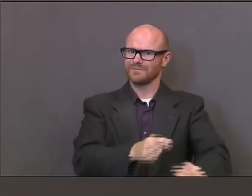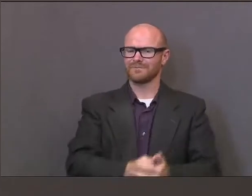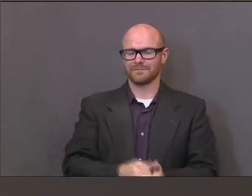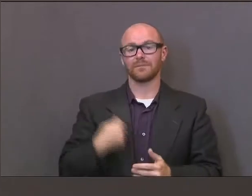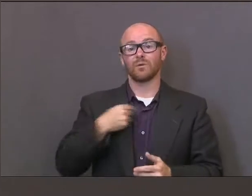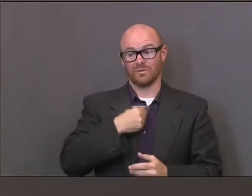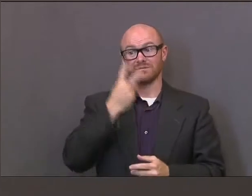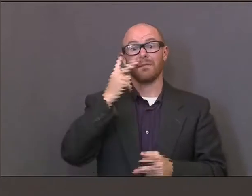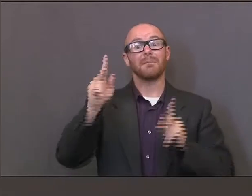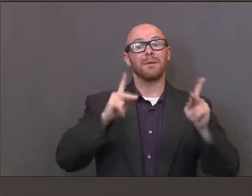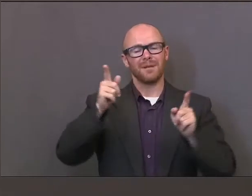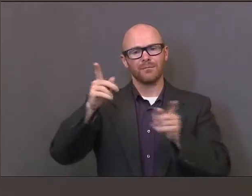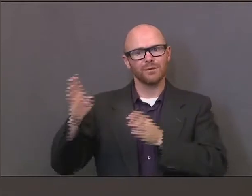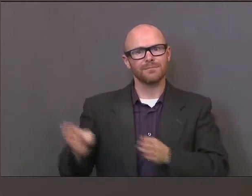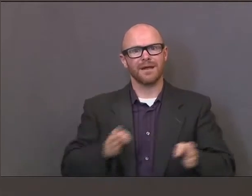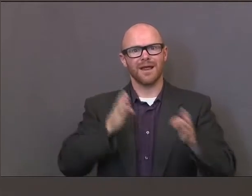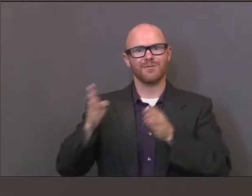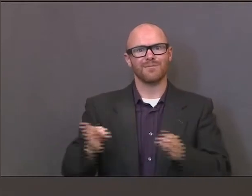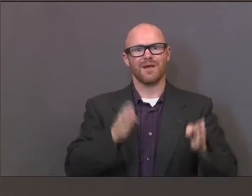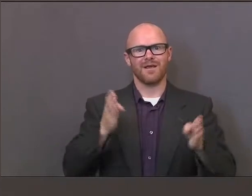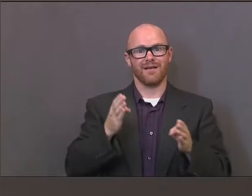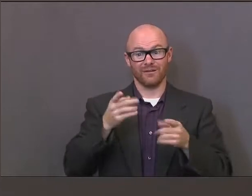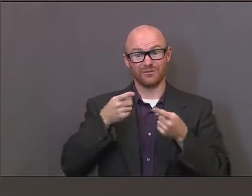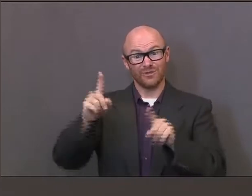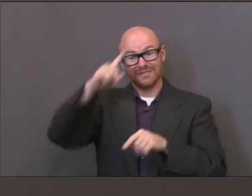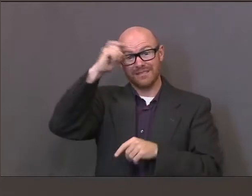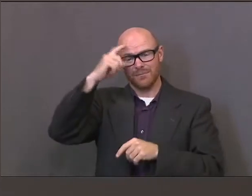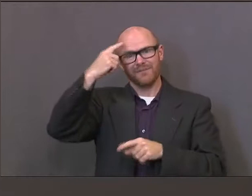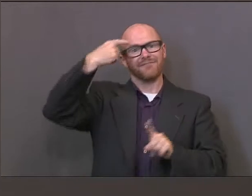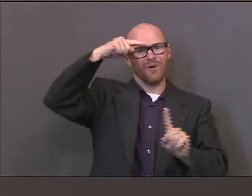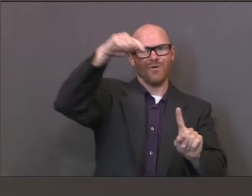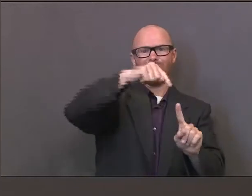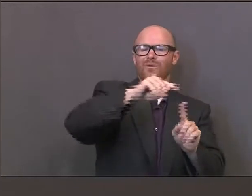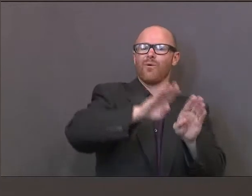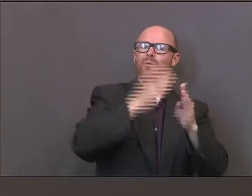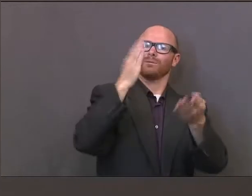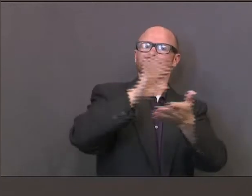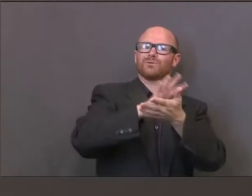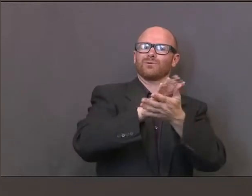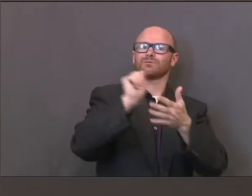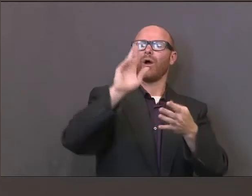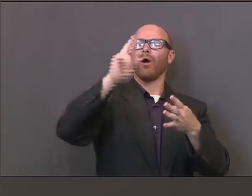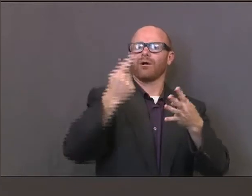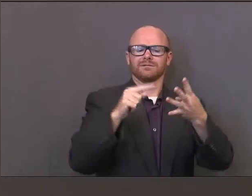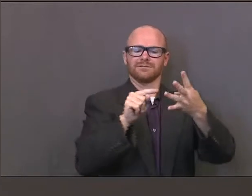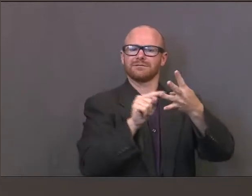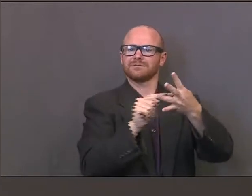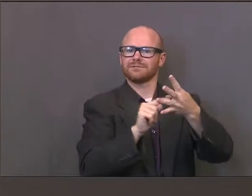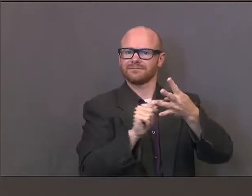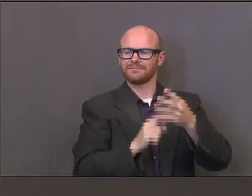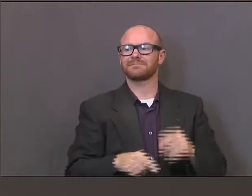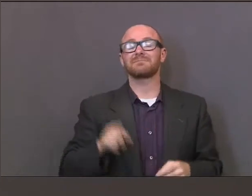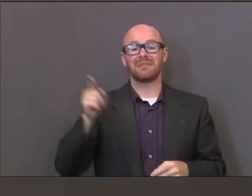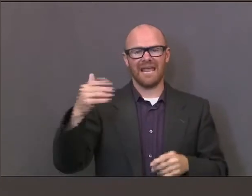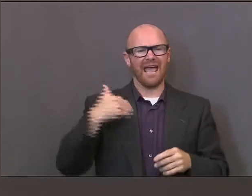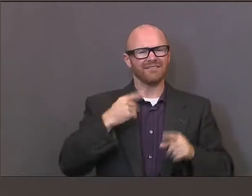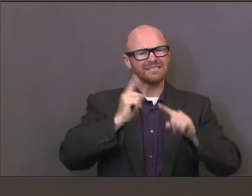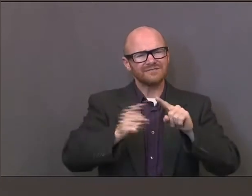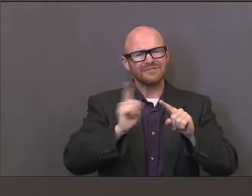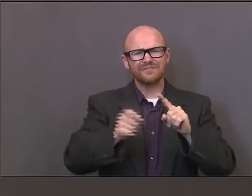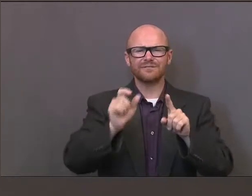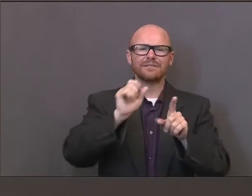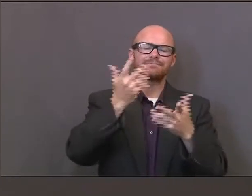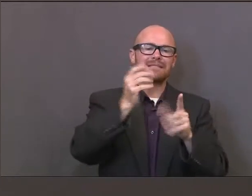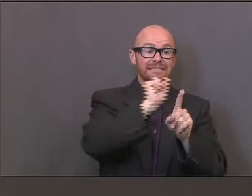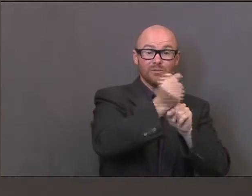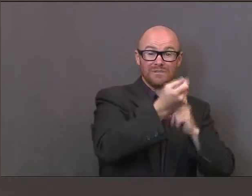through the summer to prepare for fall opening. They prepared contingency plans. Those were posted on their district websites. They planned on a variety of scenarios,